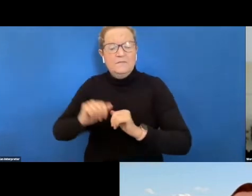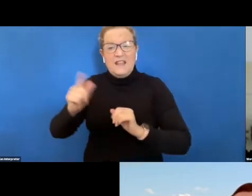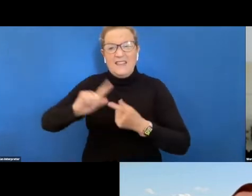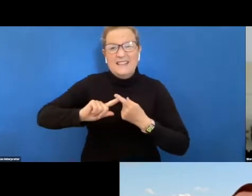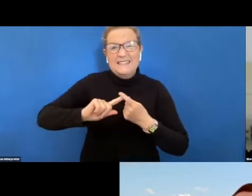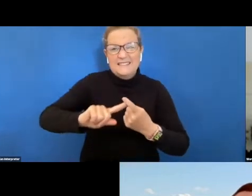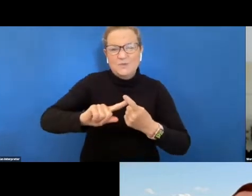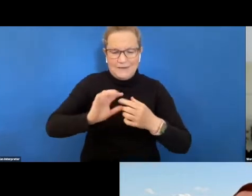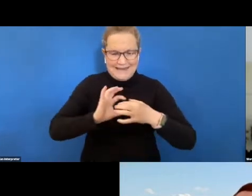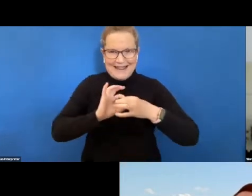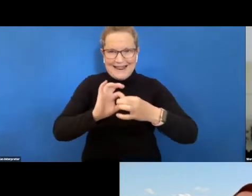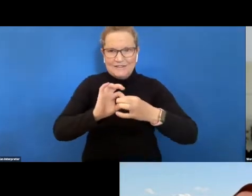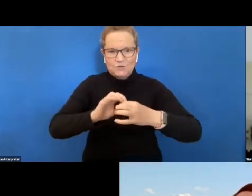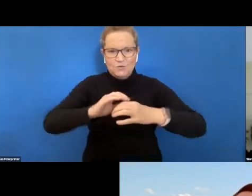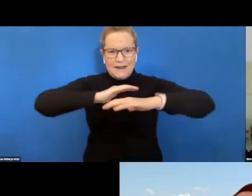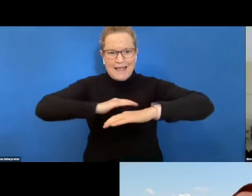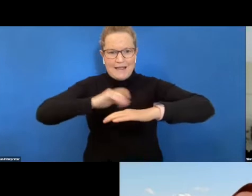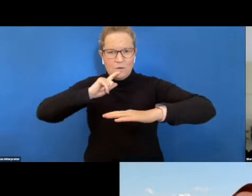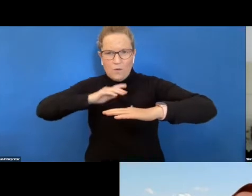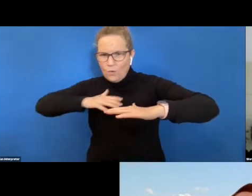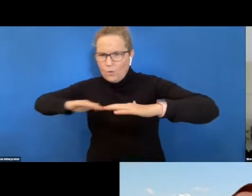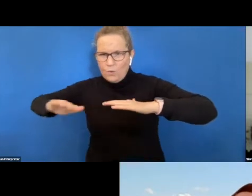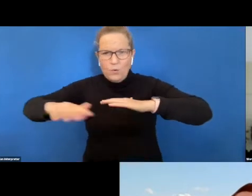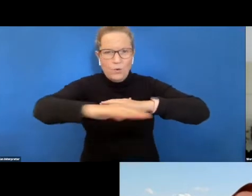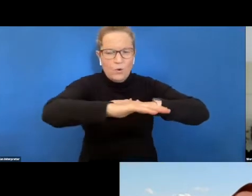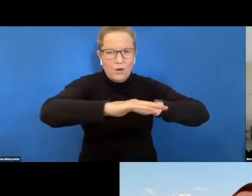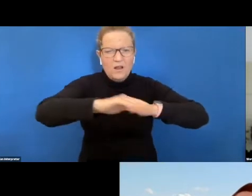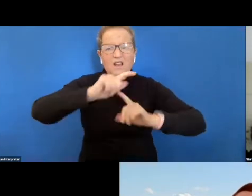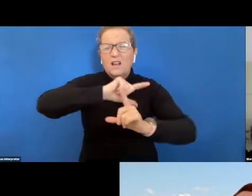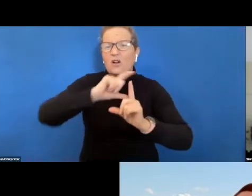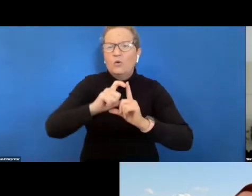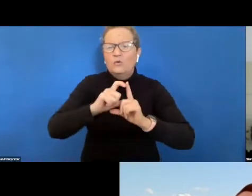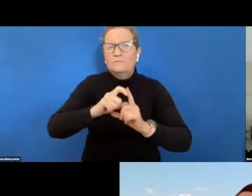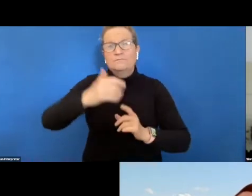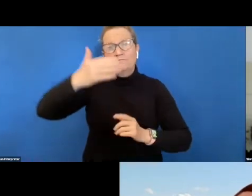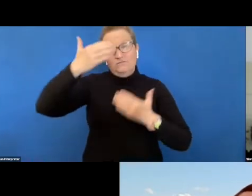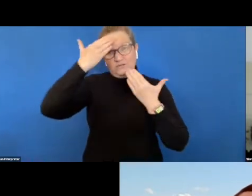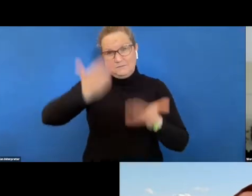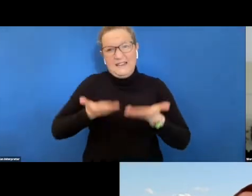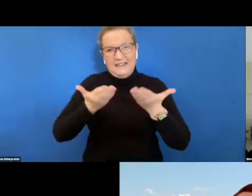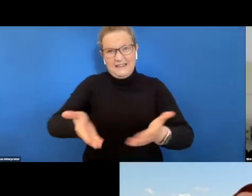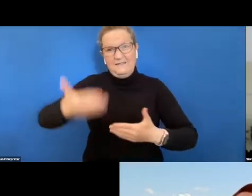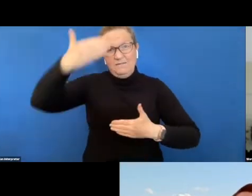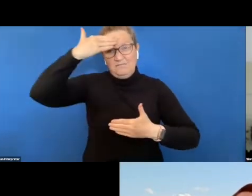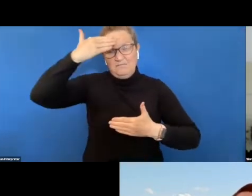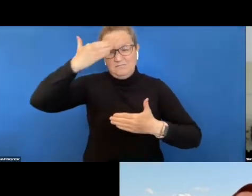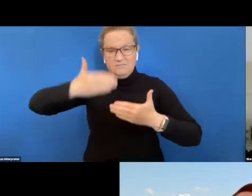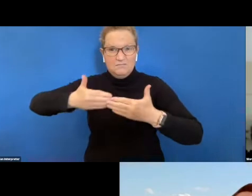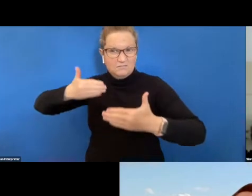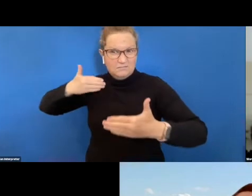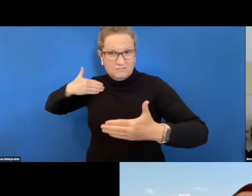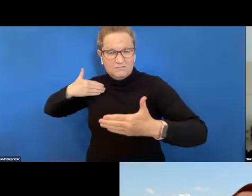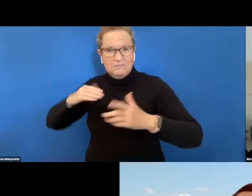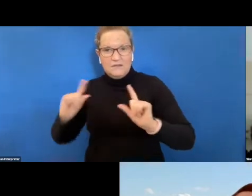land water and culture pay my respects to elders past present and emerging and acknowledge that sovereignty has never been ceded